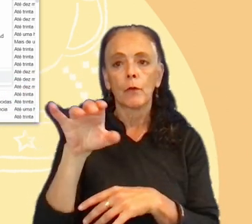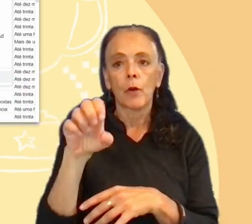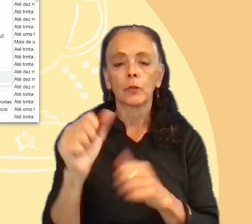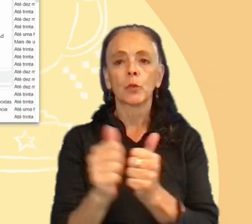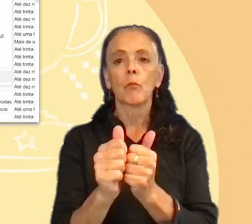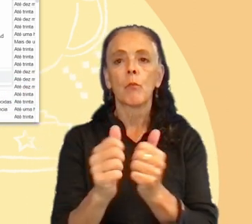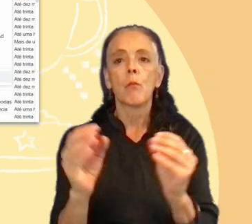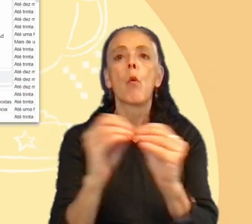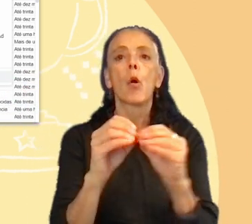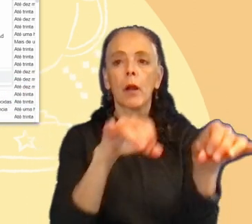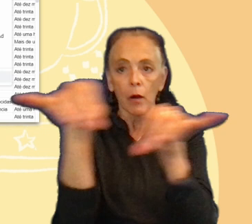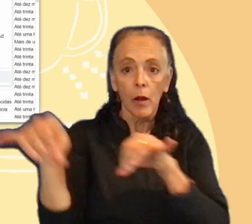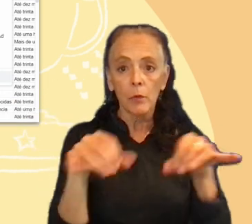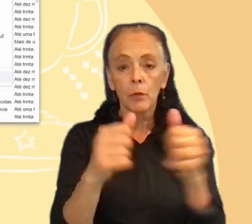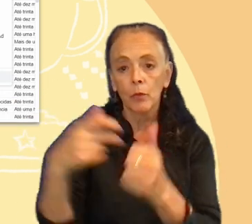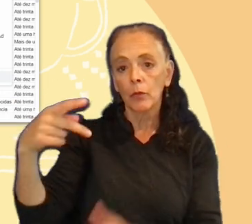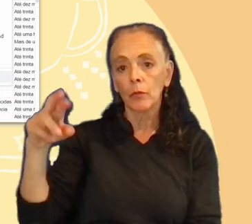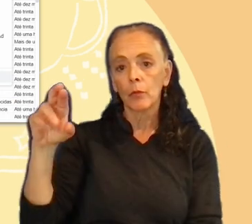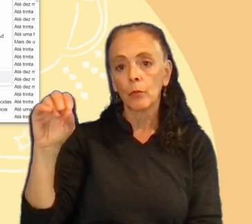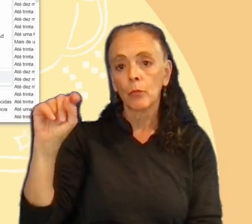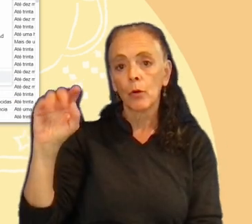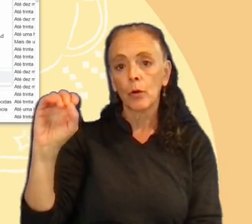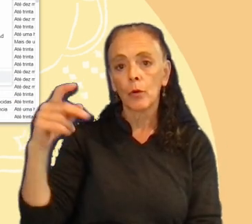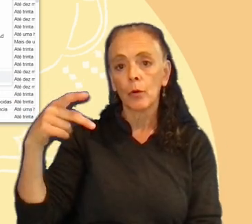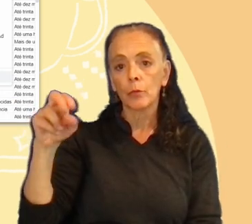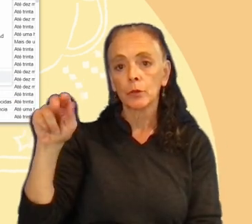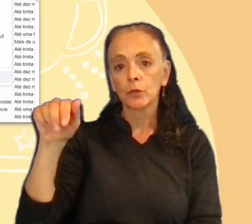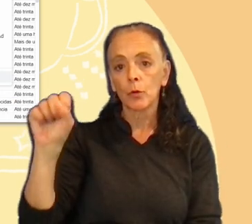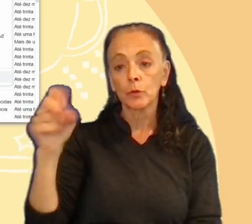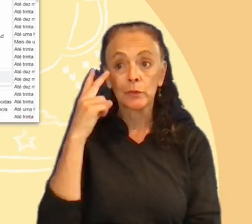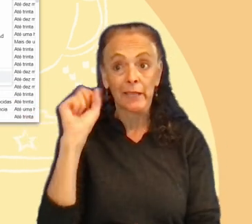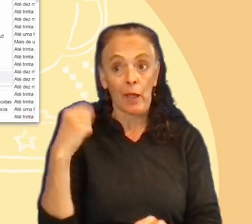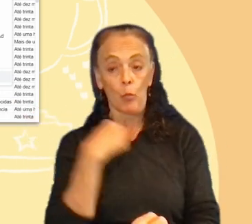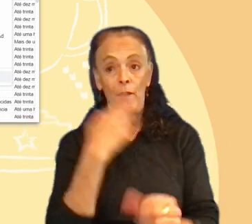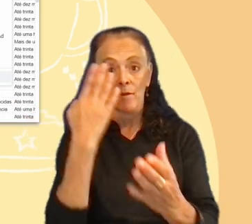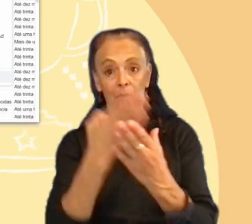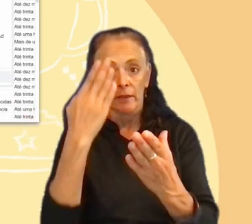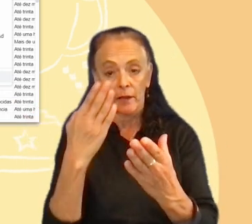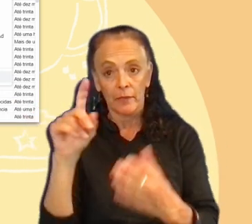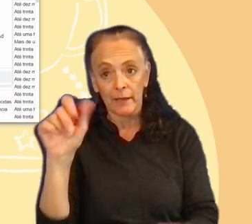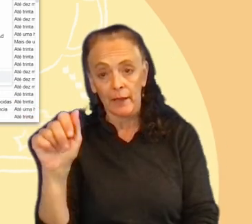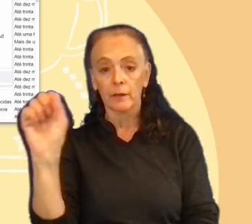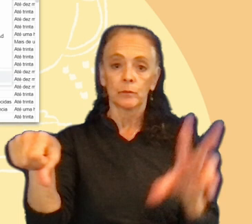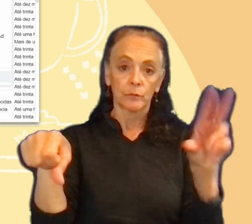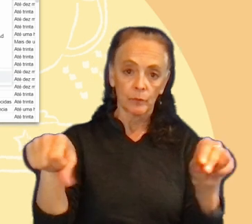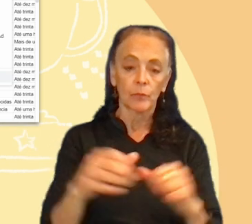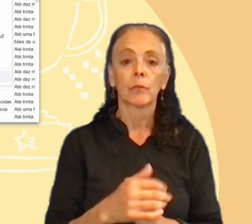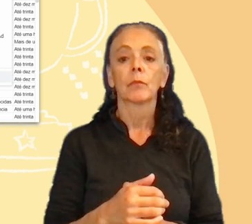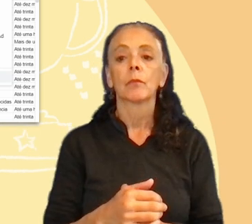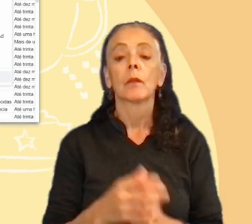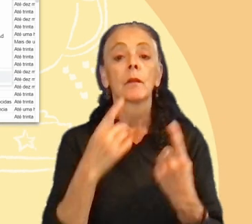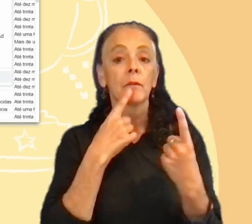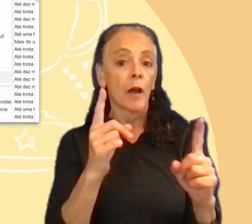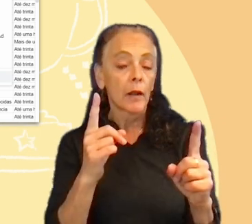in common with the proto-personas. So, we could see if we can validate the data or not. In the end, we had